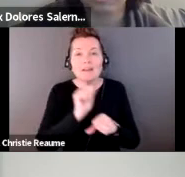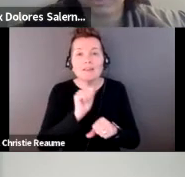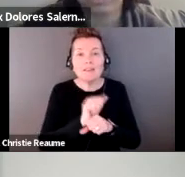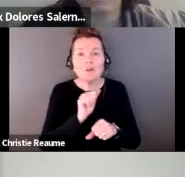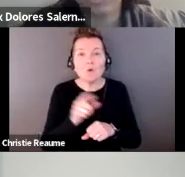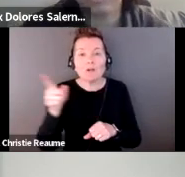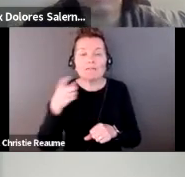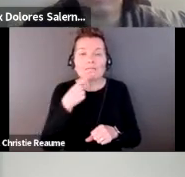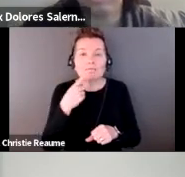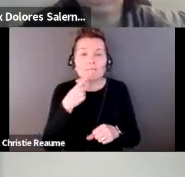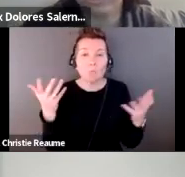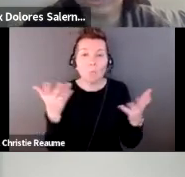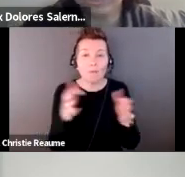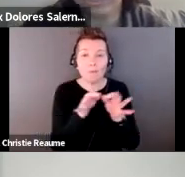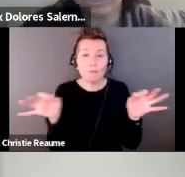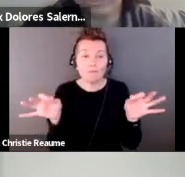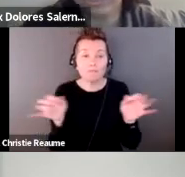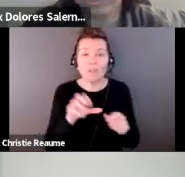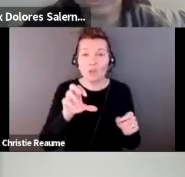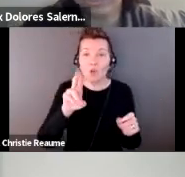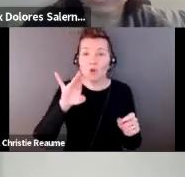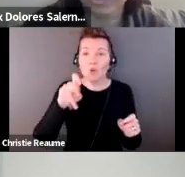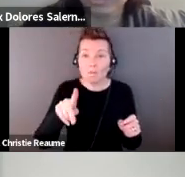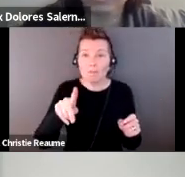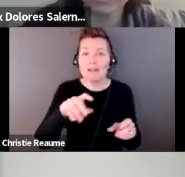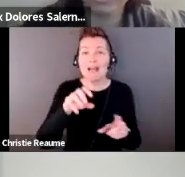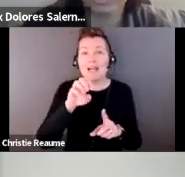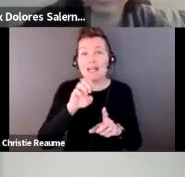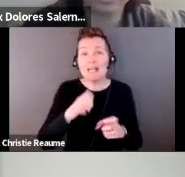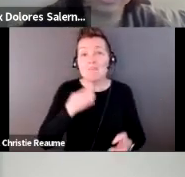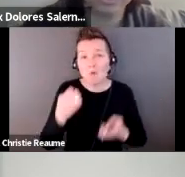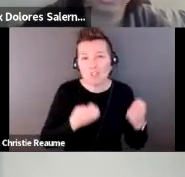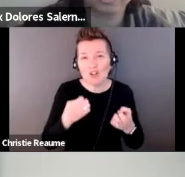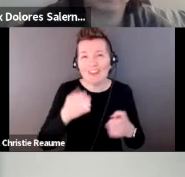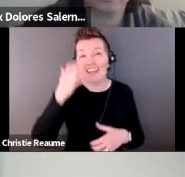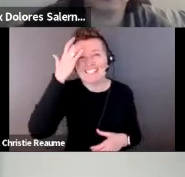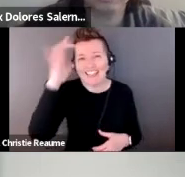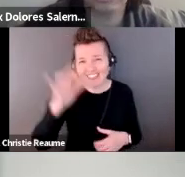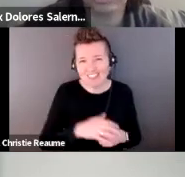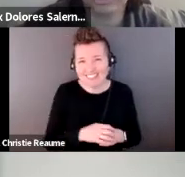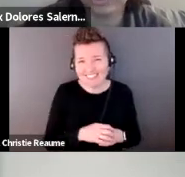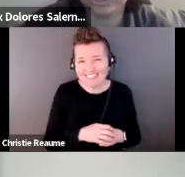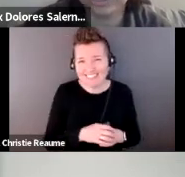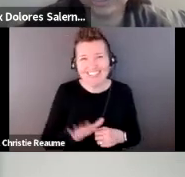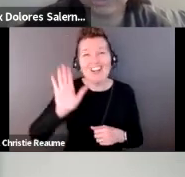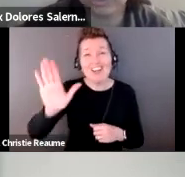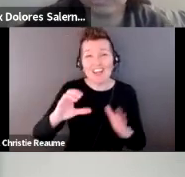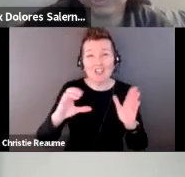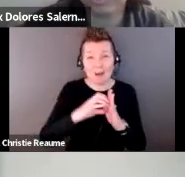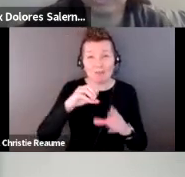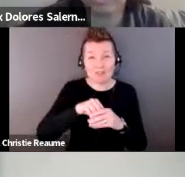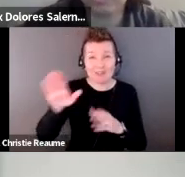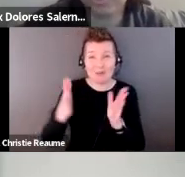Work. It can be a crip emotional intelligence. I love this chapter called Crip Emotional Intelligence,